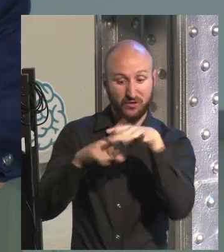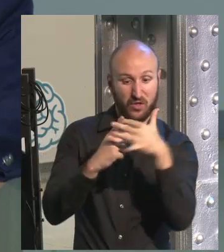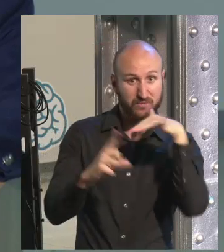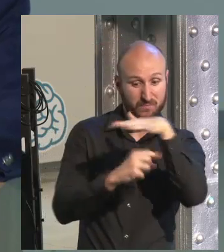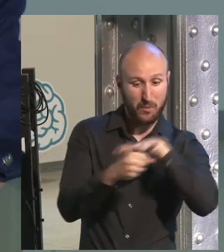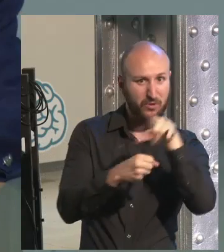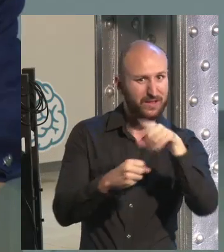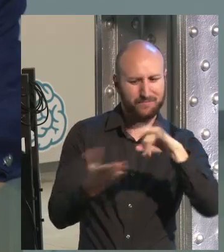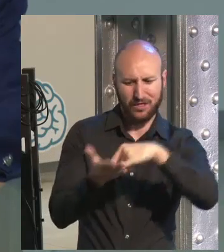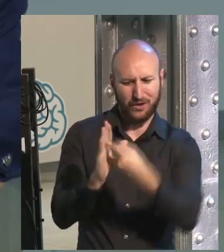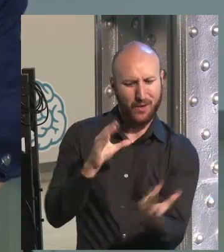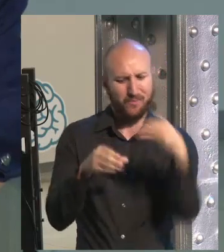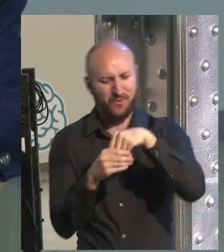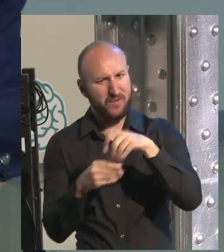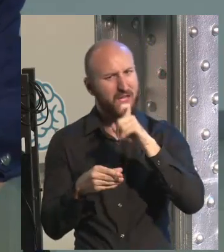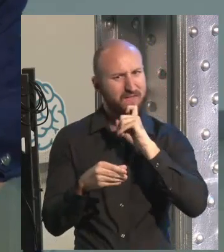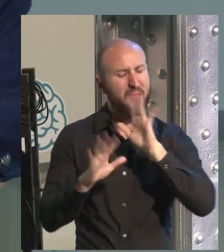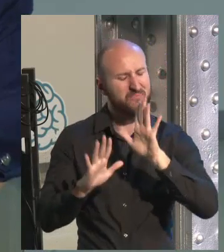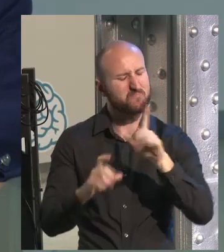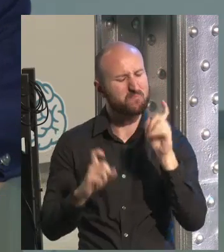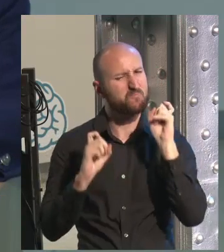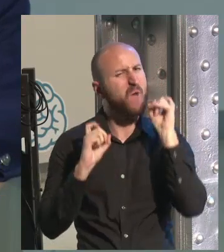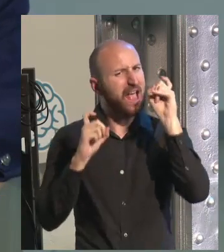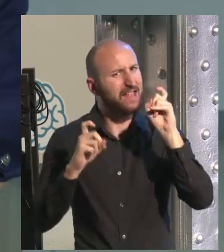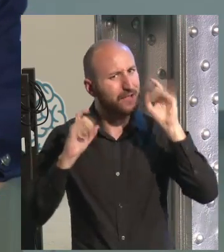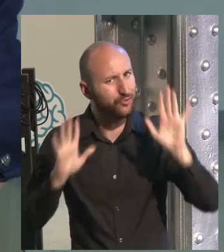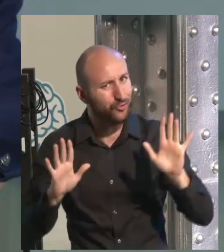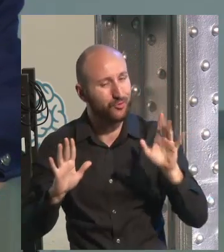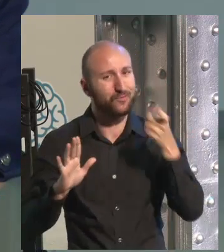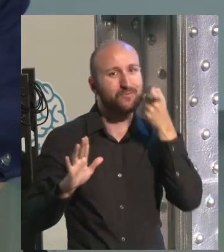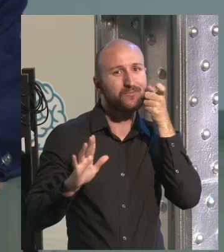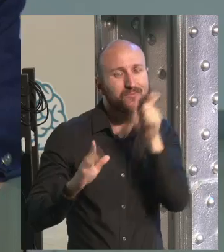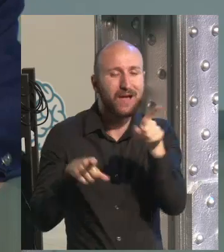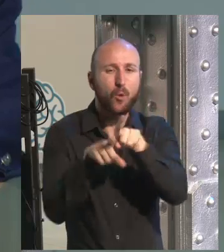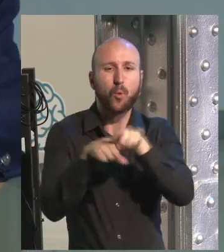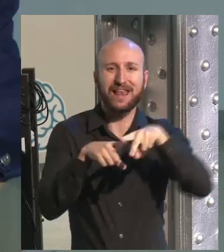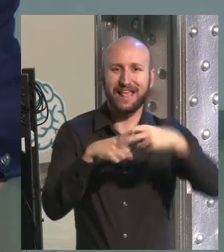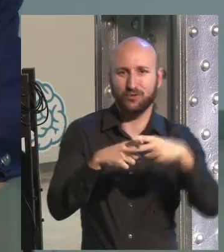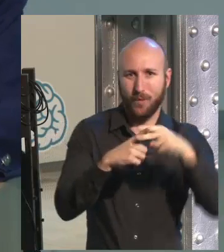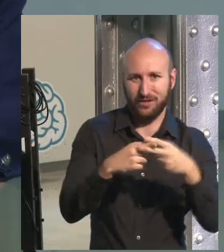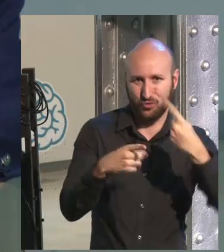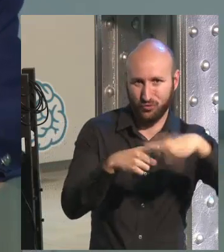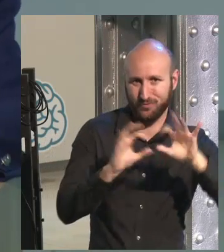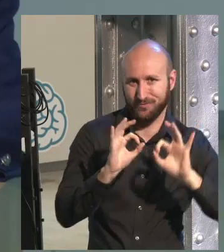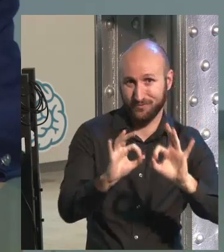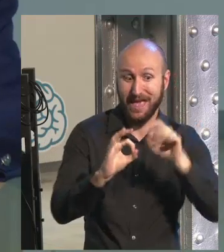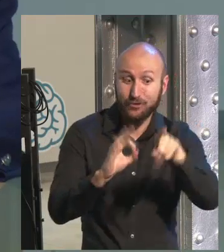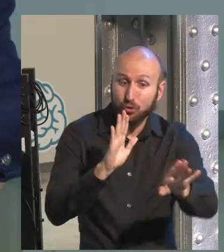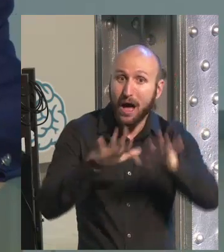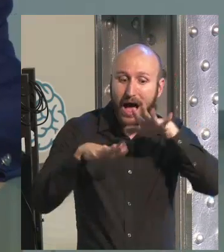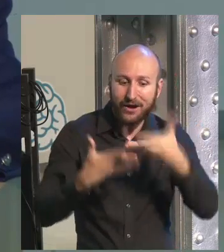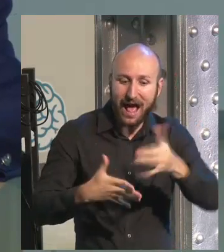In this context, it's quite difficult not to use technology, the tools.